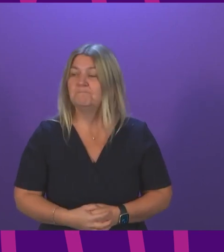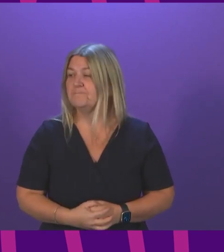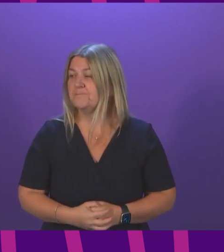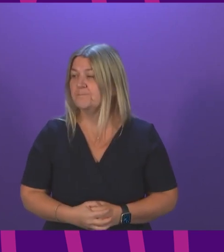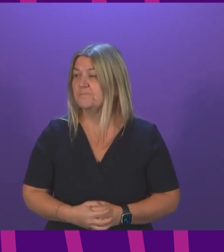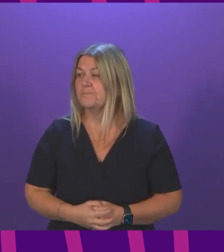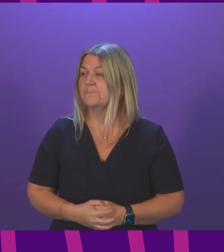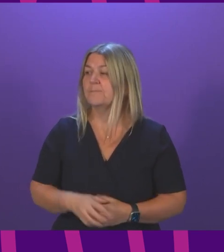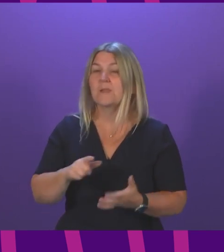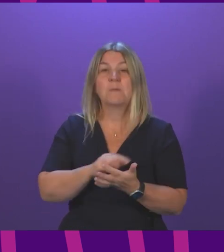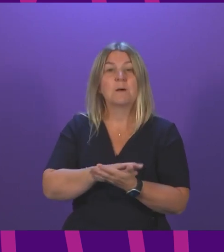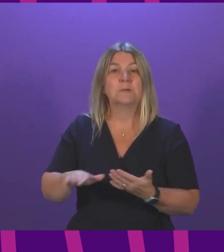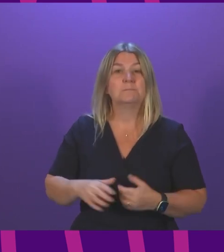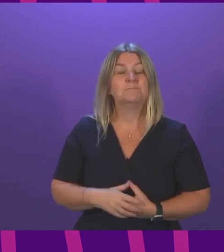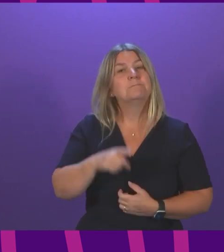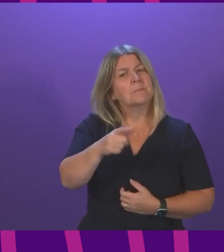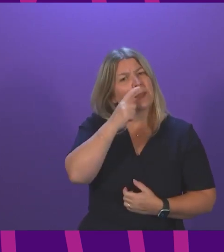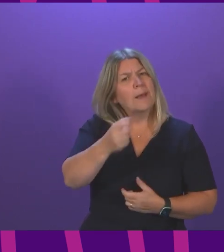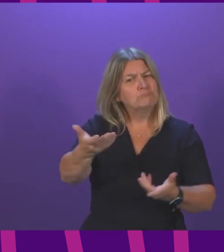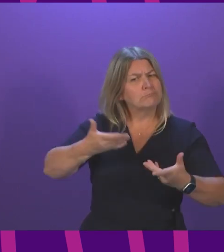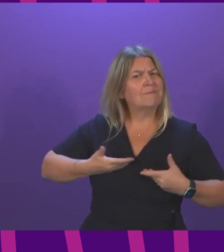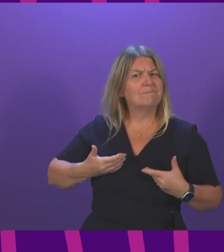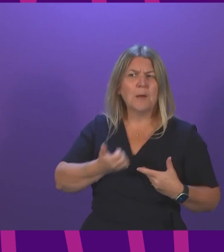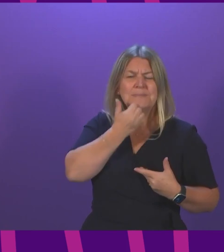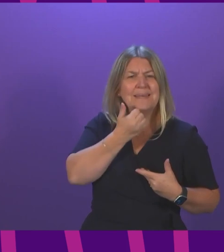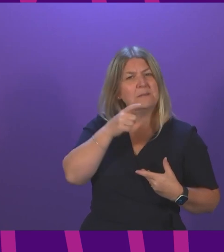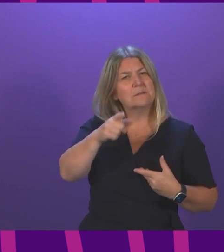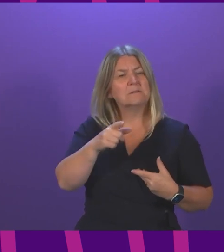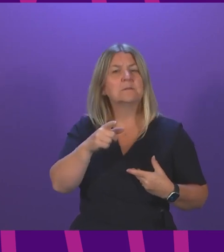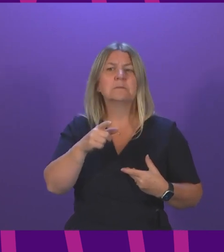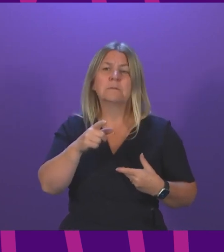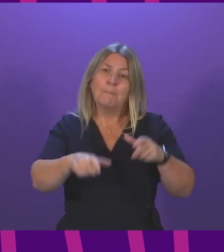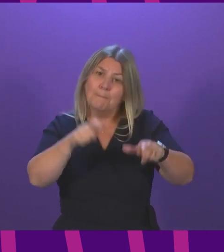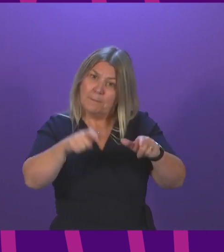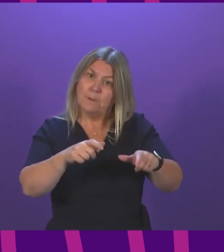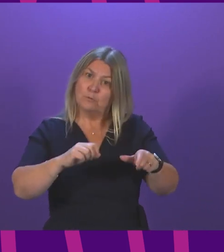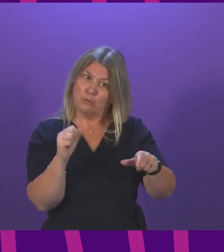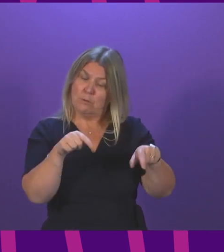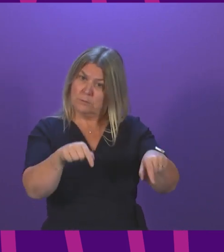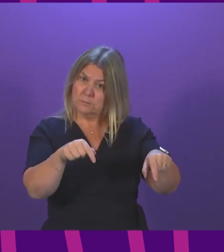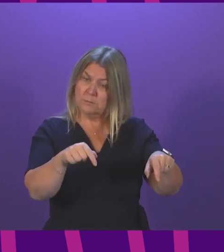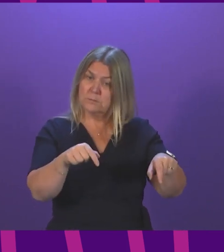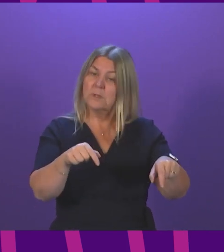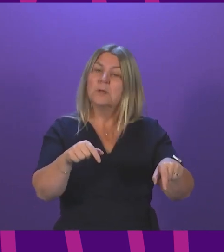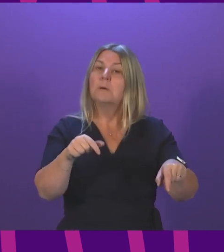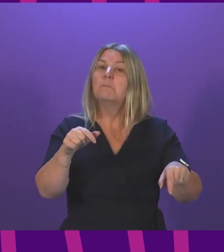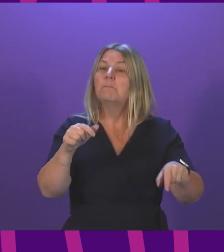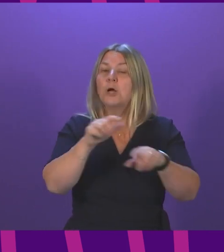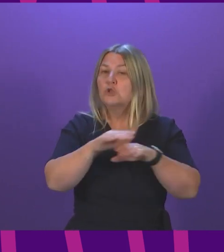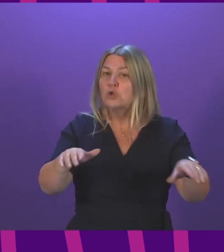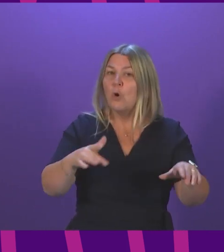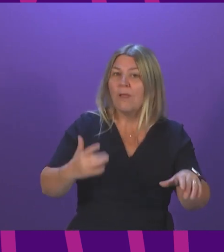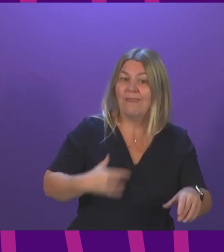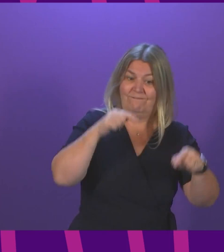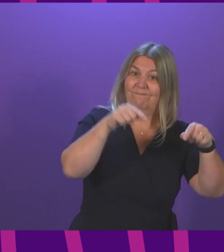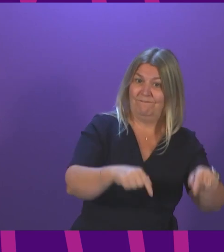President Officer. Can the Cabinet Secretary provide an update as to how Scots have been vaccinated outside of Scotland, including my constituent who lives in